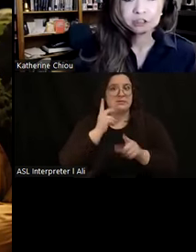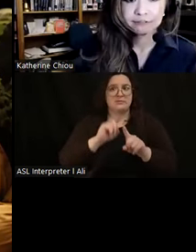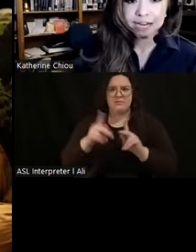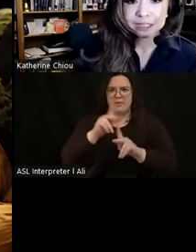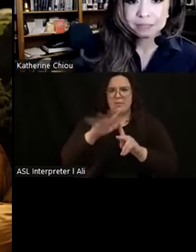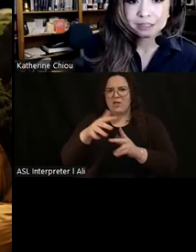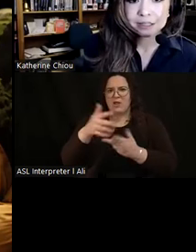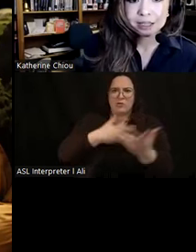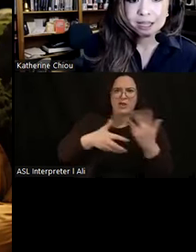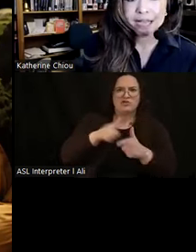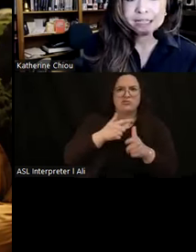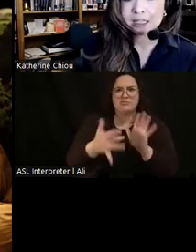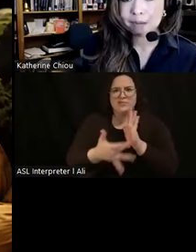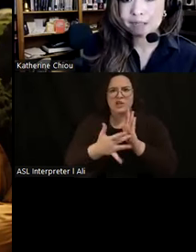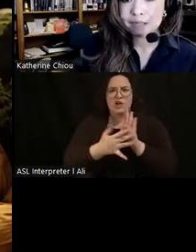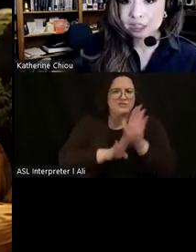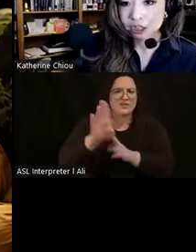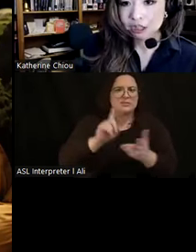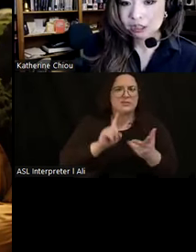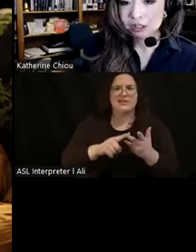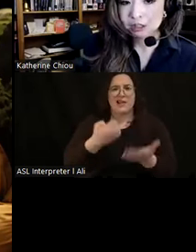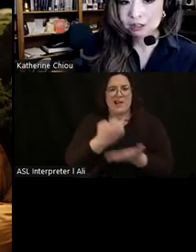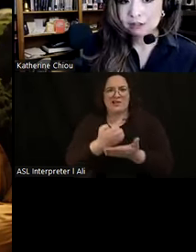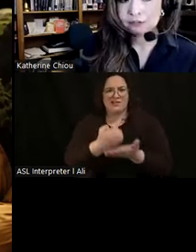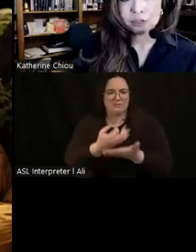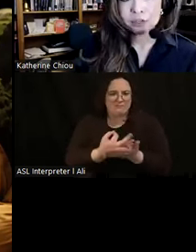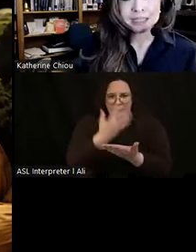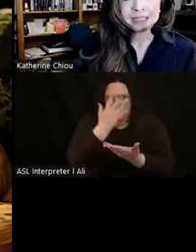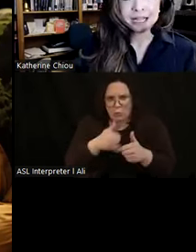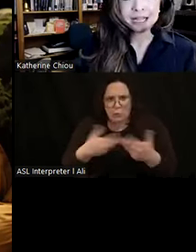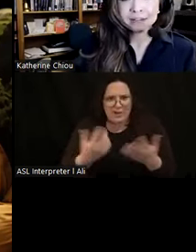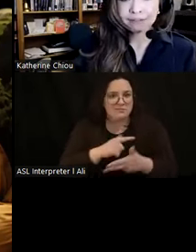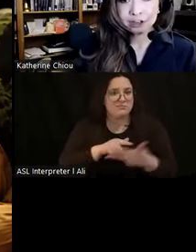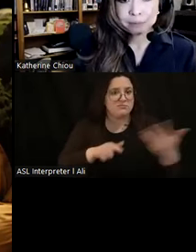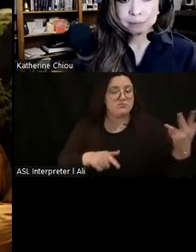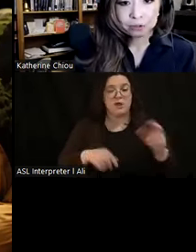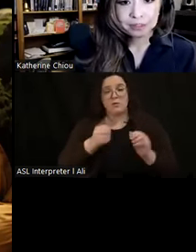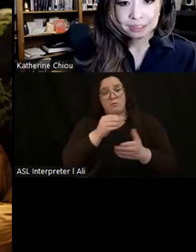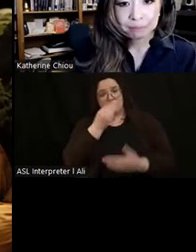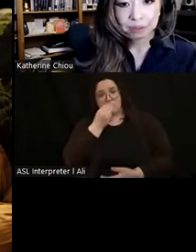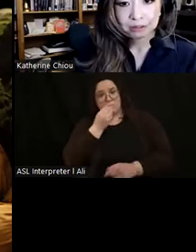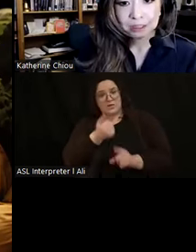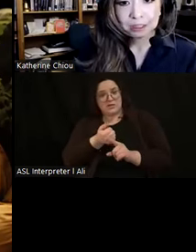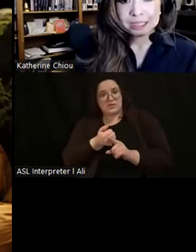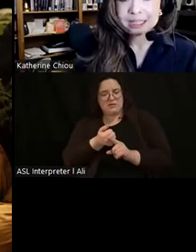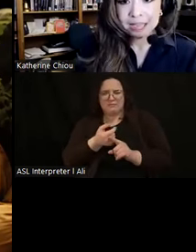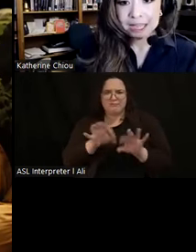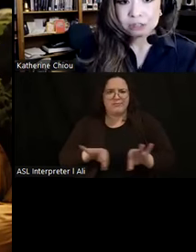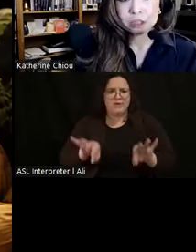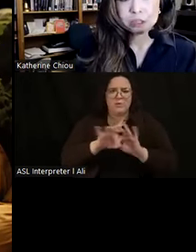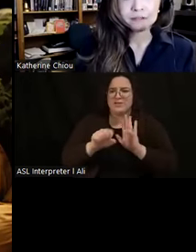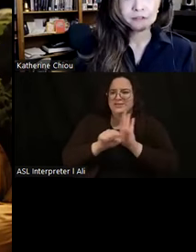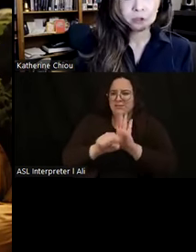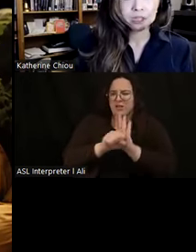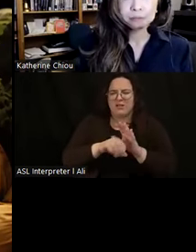technological advancements, and economic conditions. Food can be seen as a very potent symbol. It's a lens